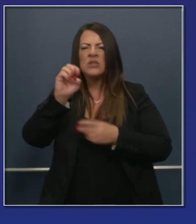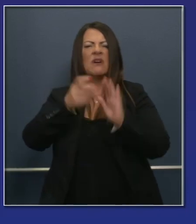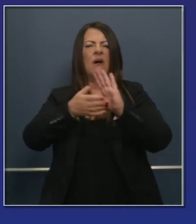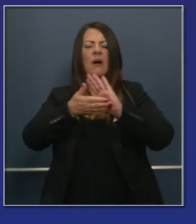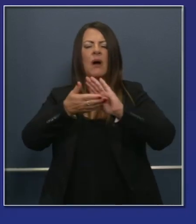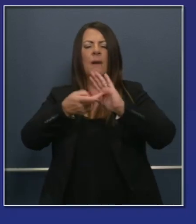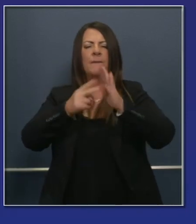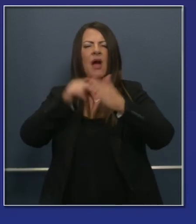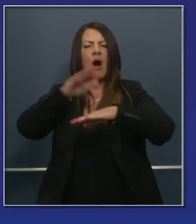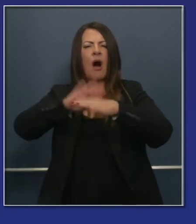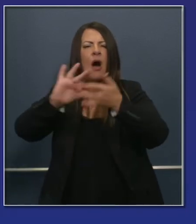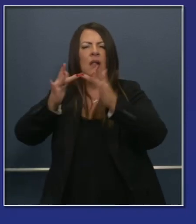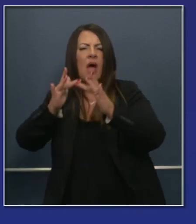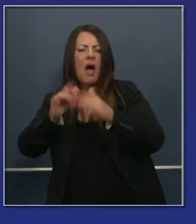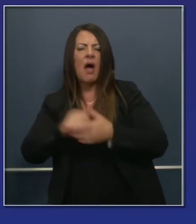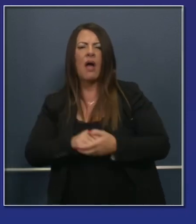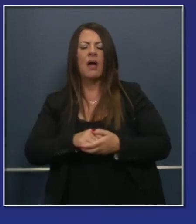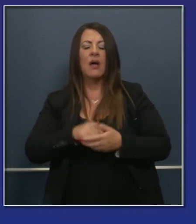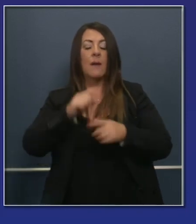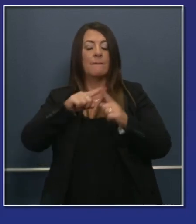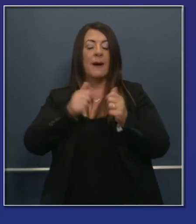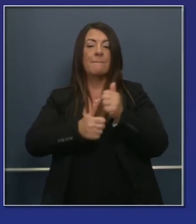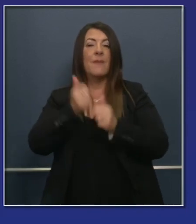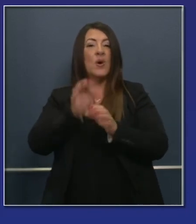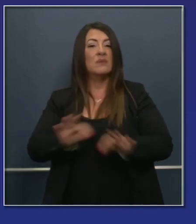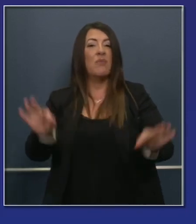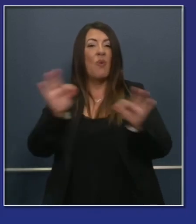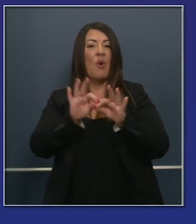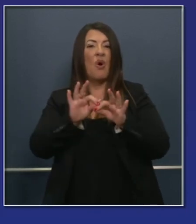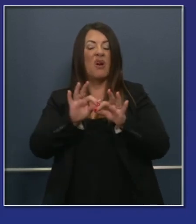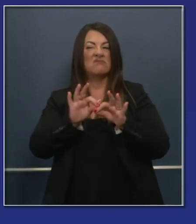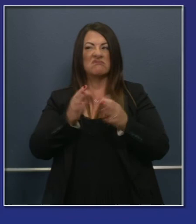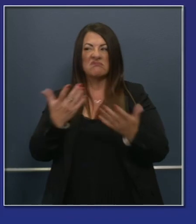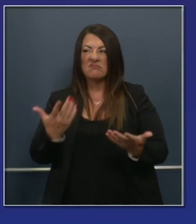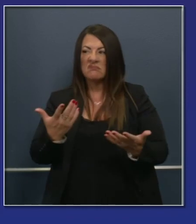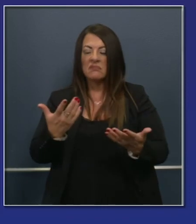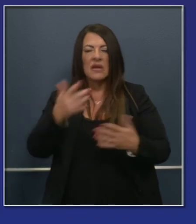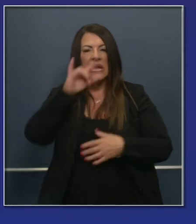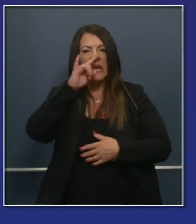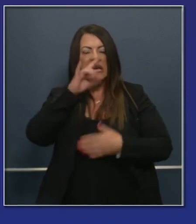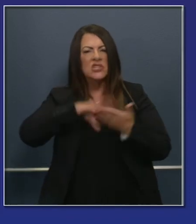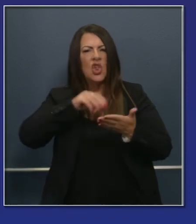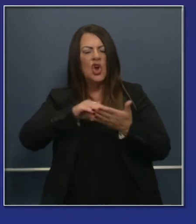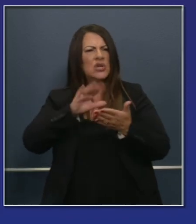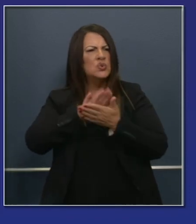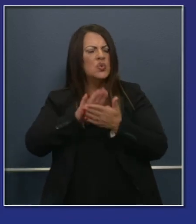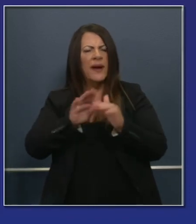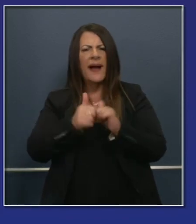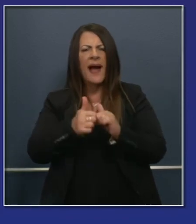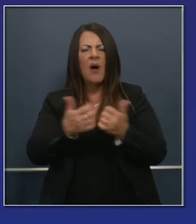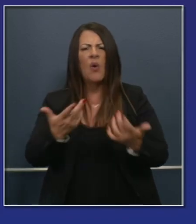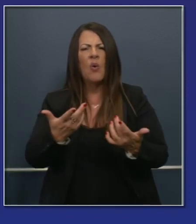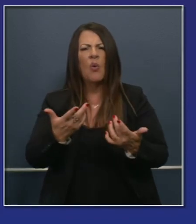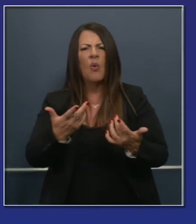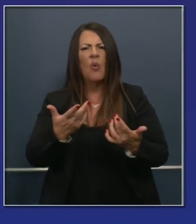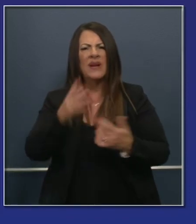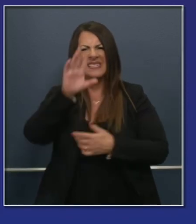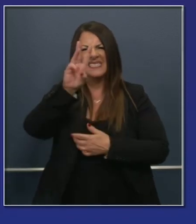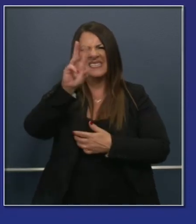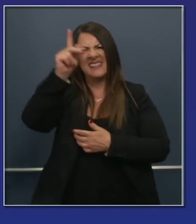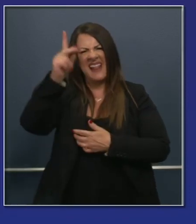the issue of distance learning, now that over 6 million California school kids will be